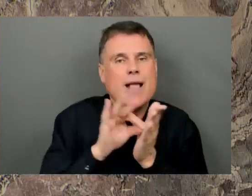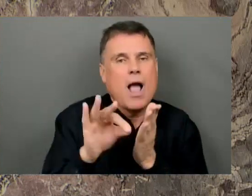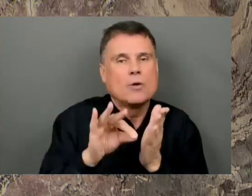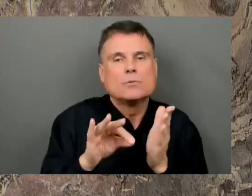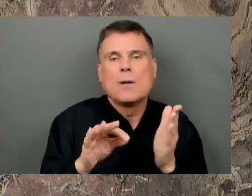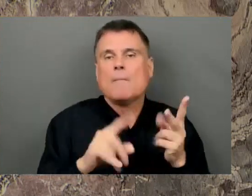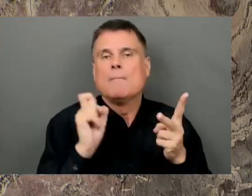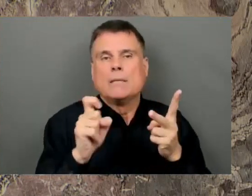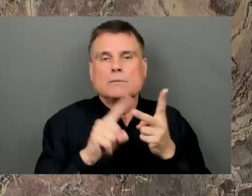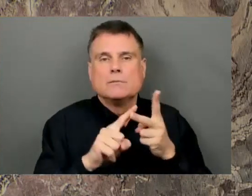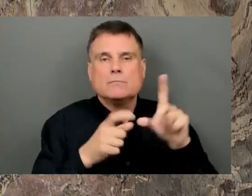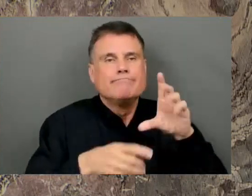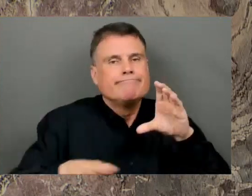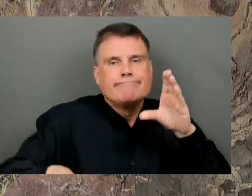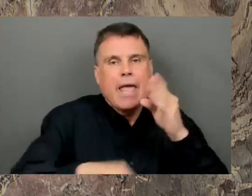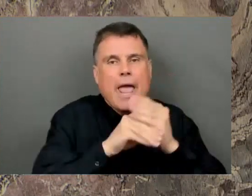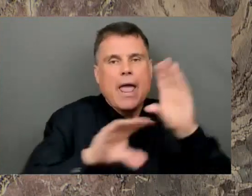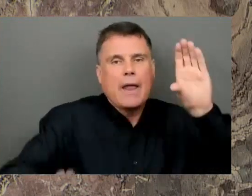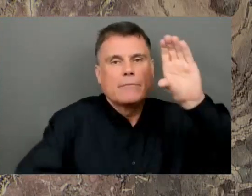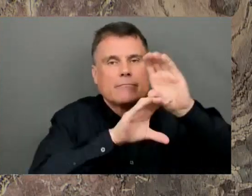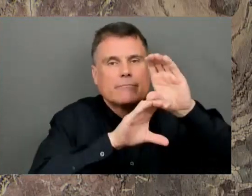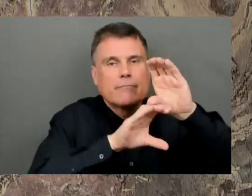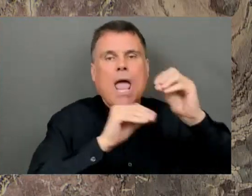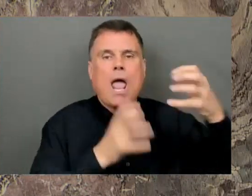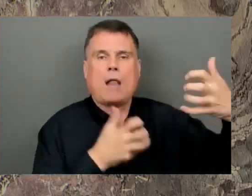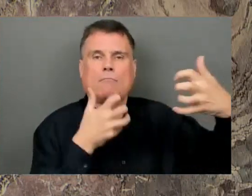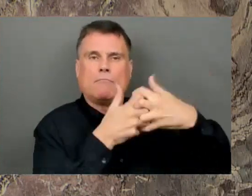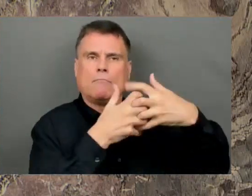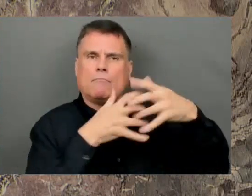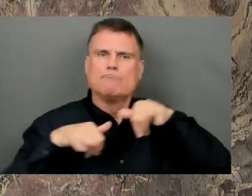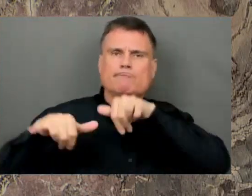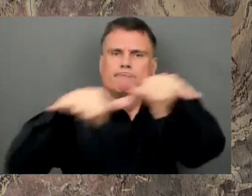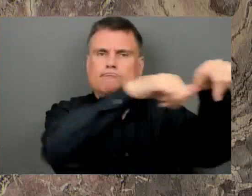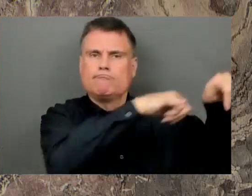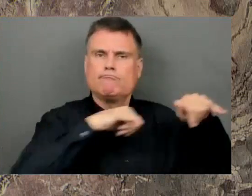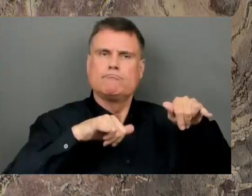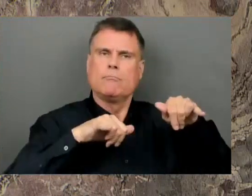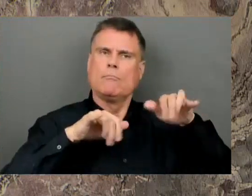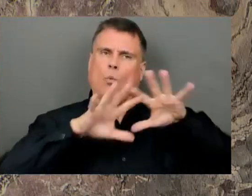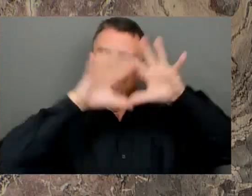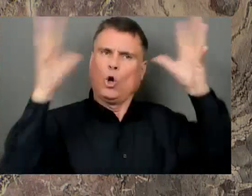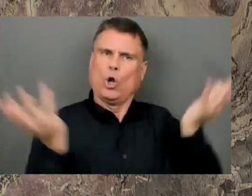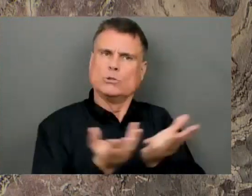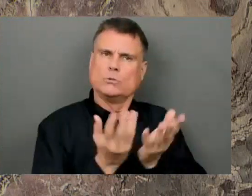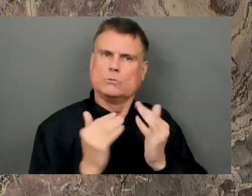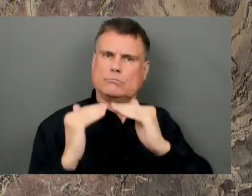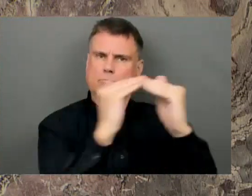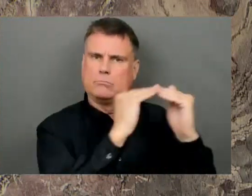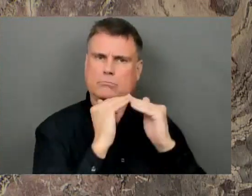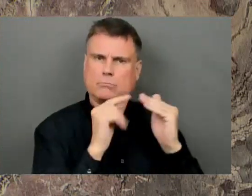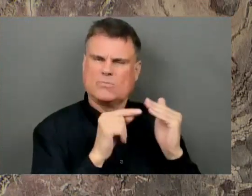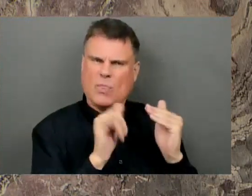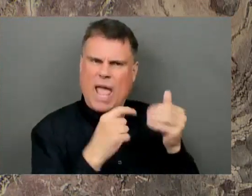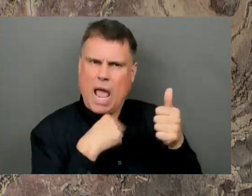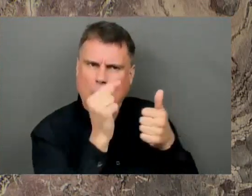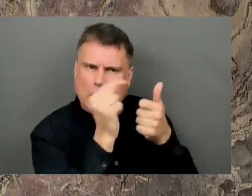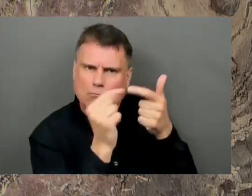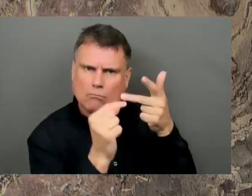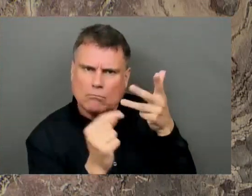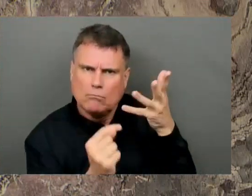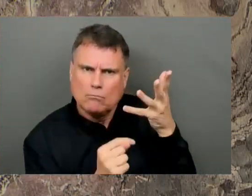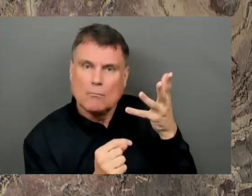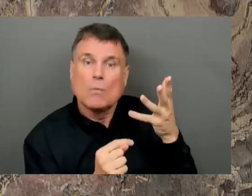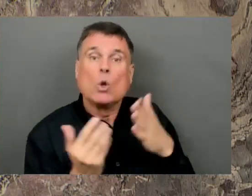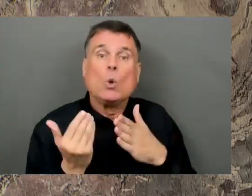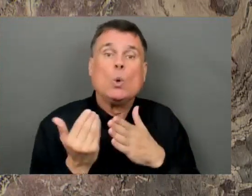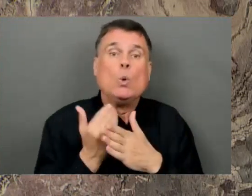international standards. Those are the standards that we will apply to offsets used under the output-based pricing system, and we have ensured